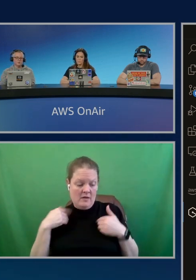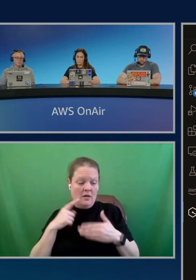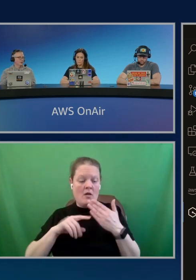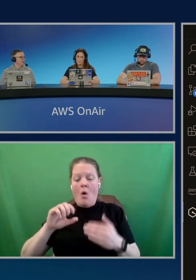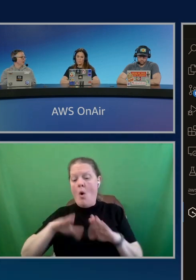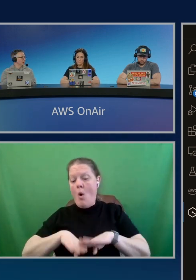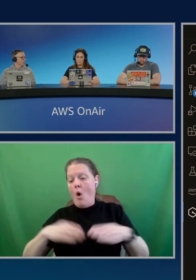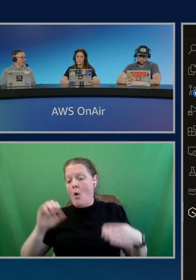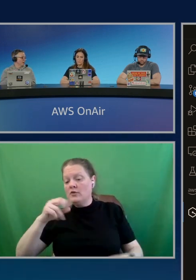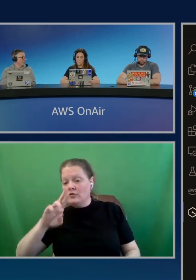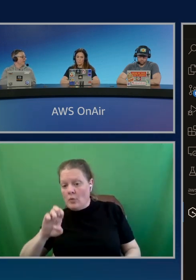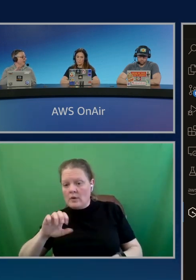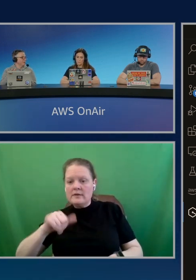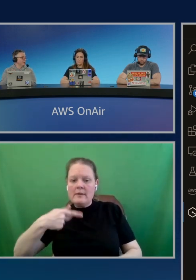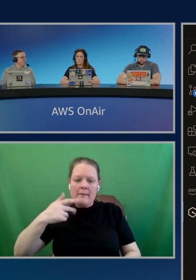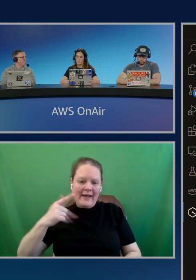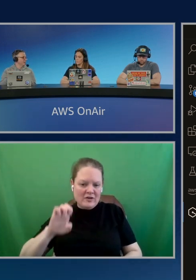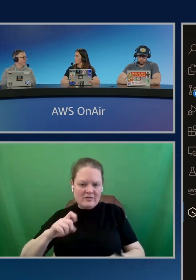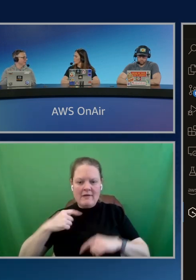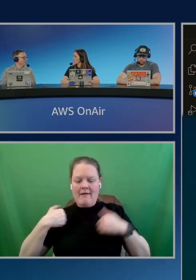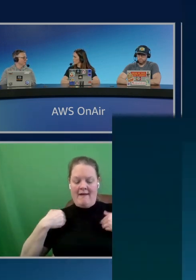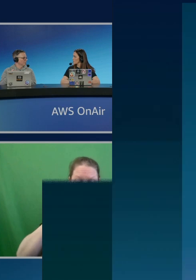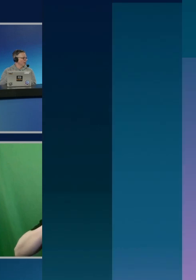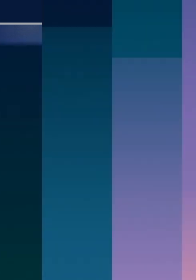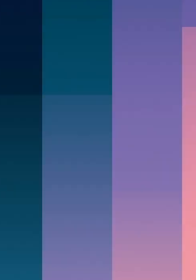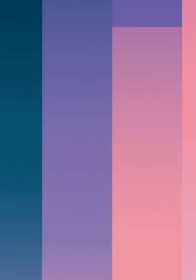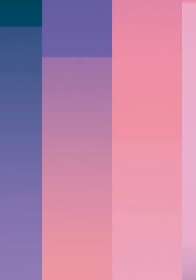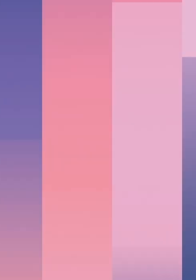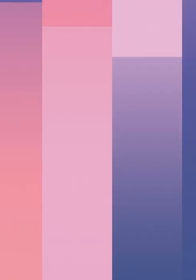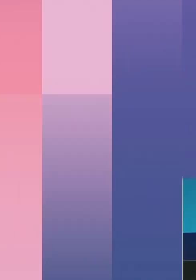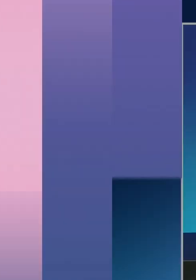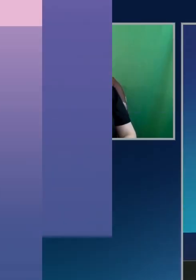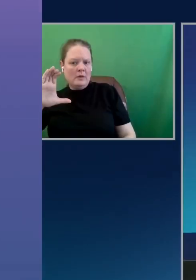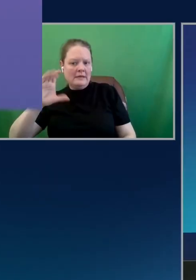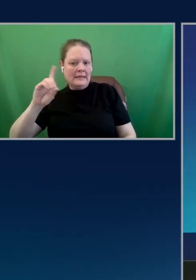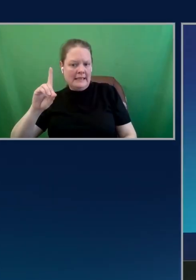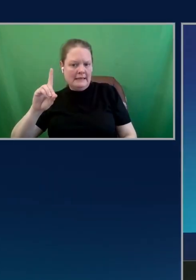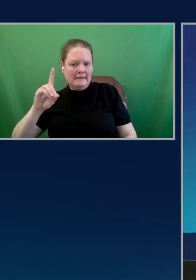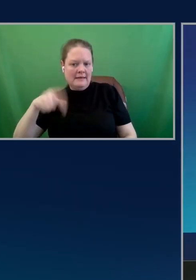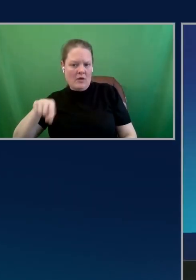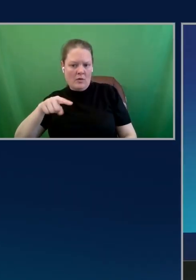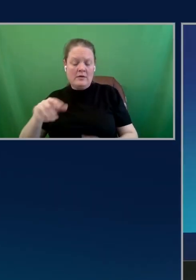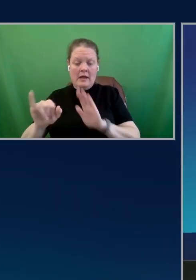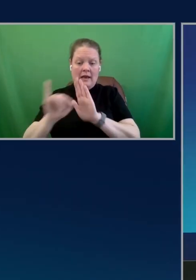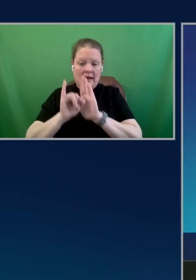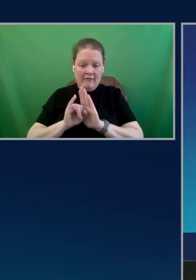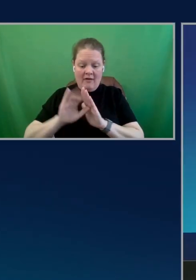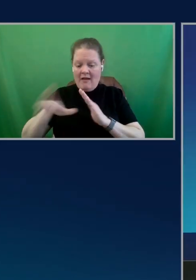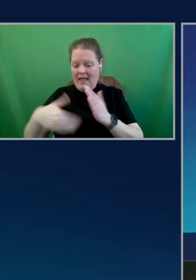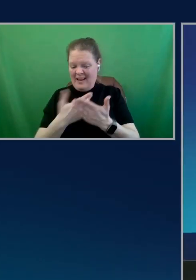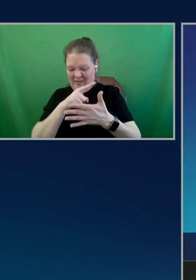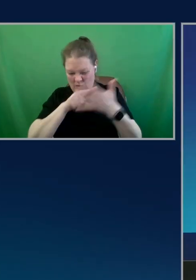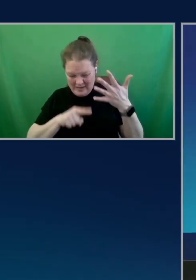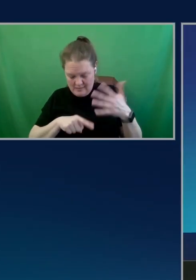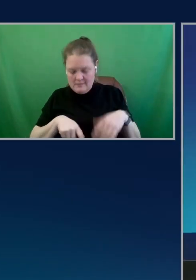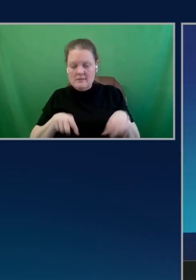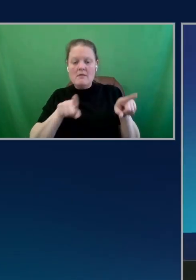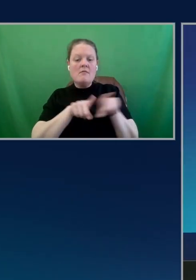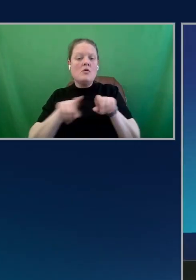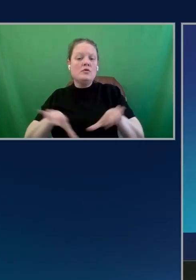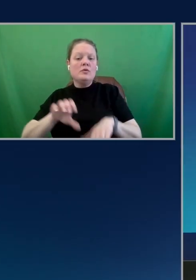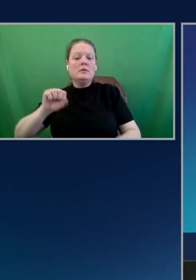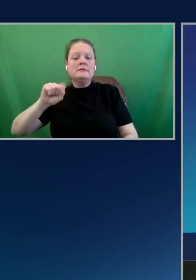dependencies on? And are there any known CDs in those? Right. And identify any of that. It will also do static analysis.